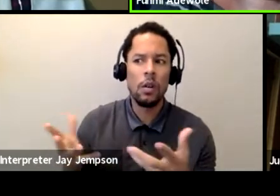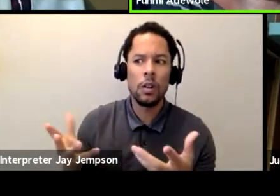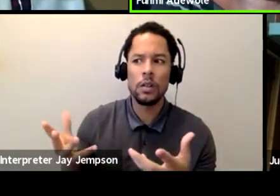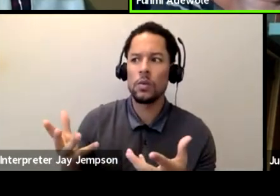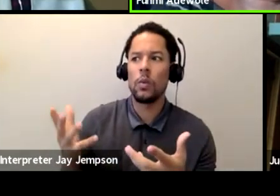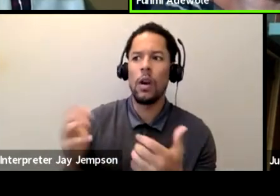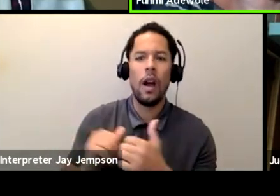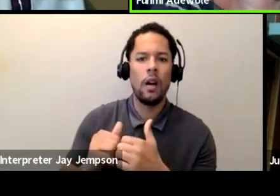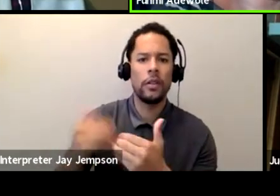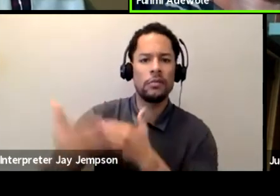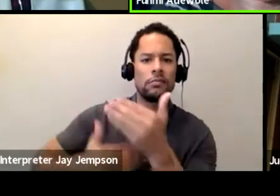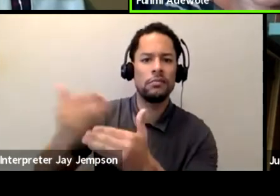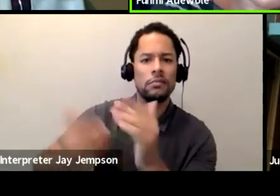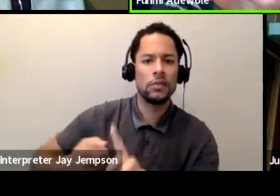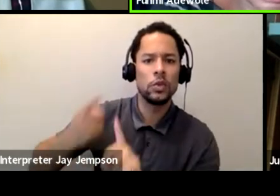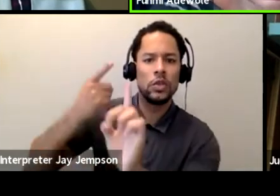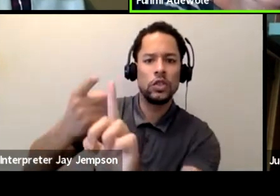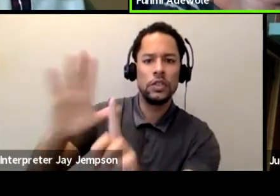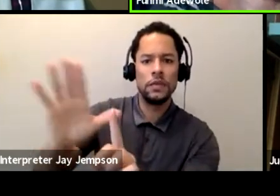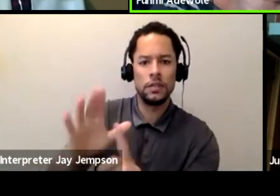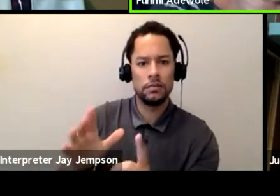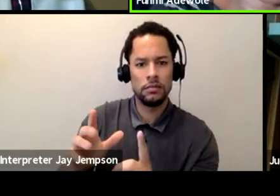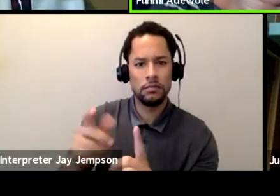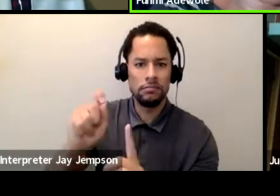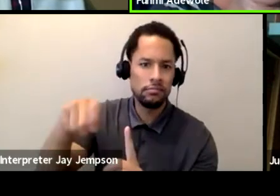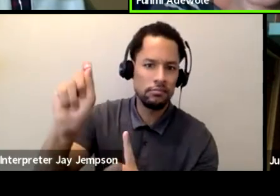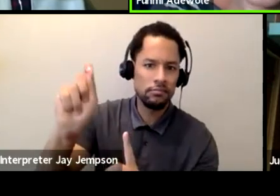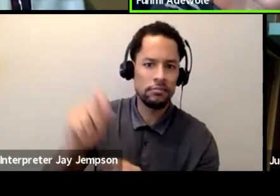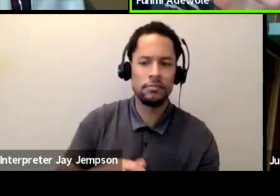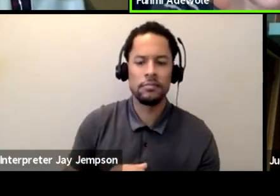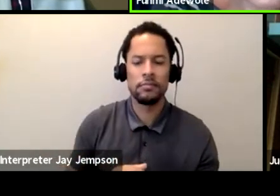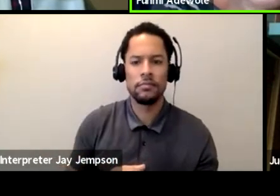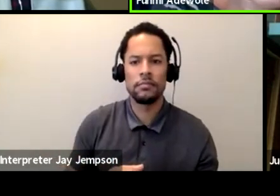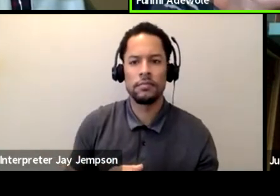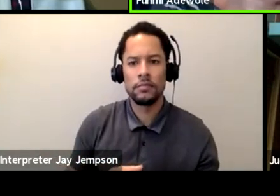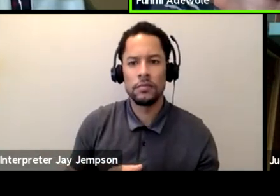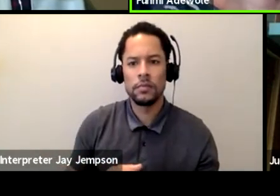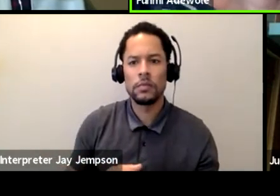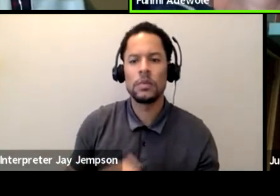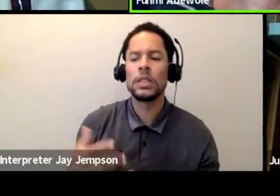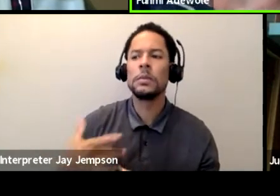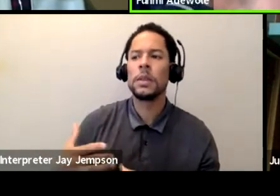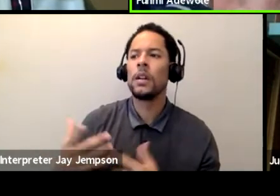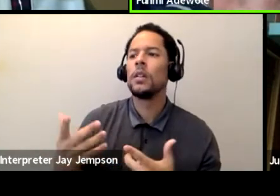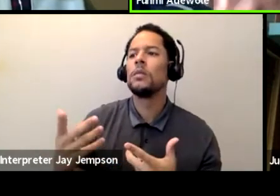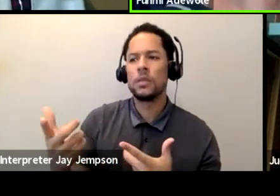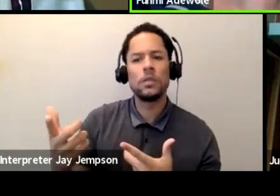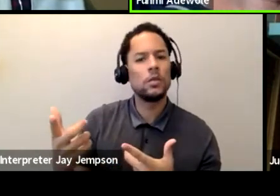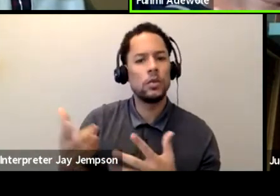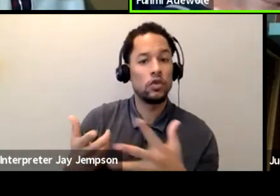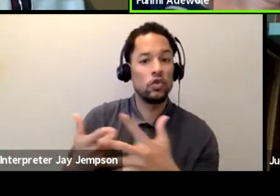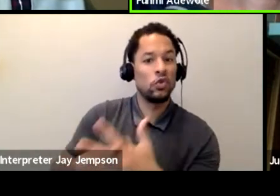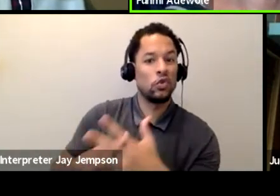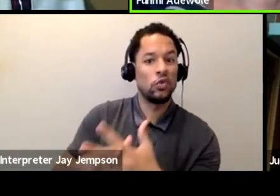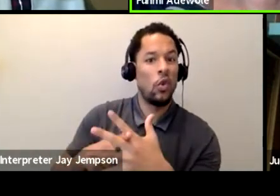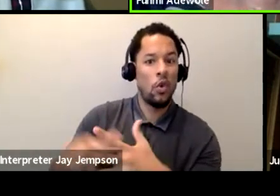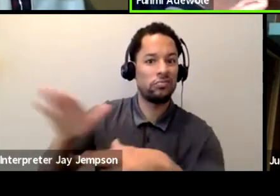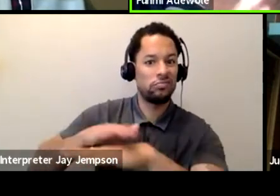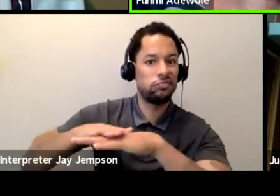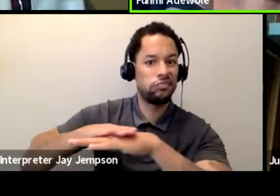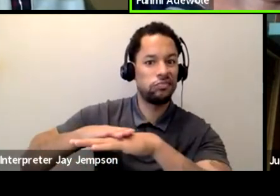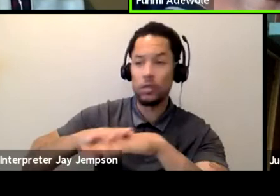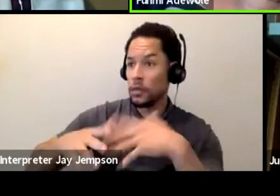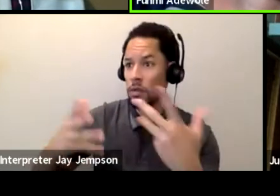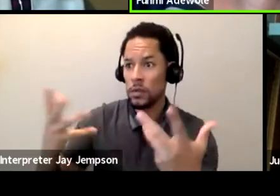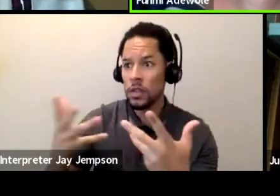sometimes people bring you in at the, at the conception stage, they're thinking through the idea and they want someone to brainstorm who would